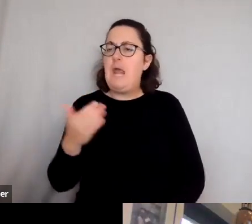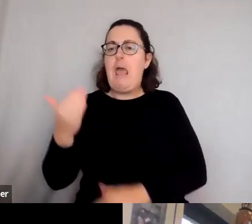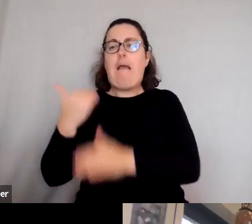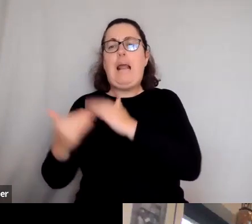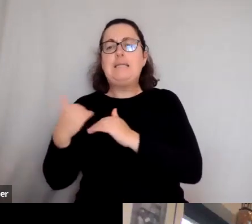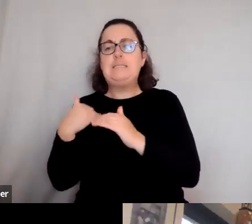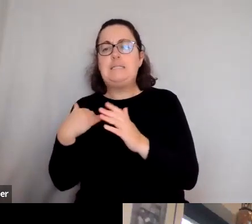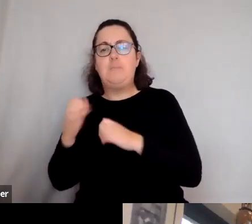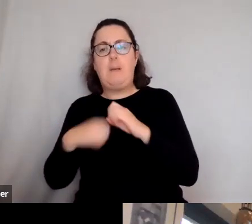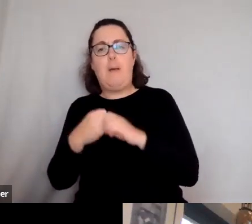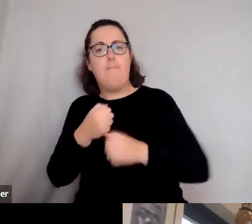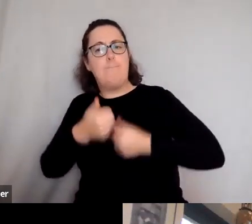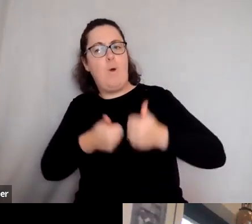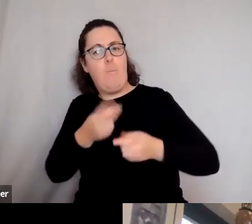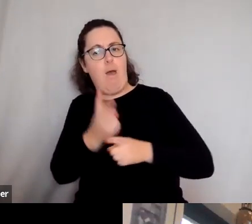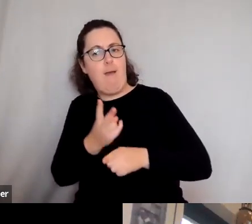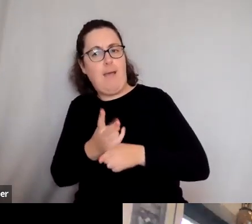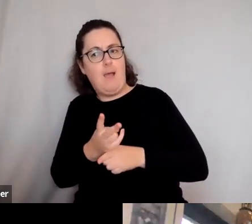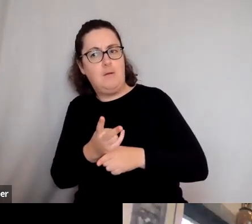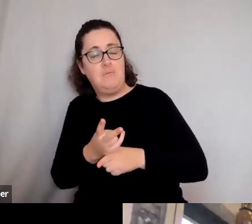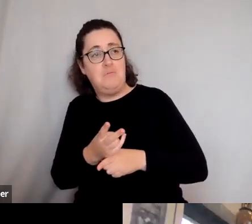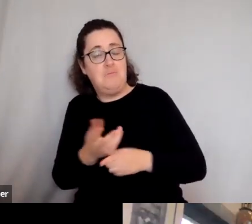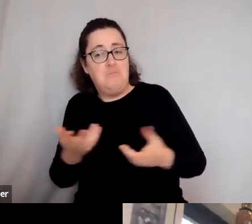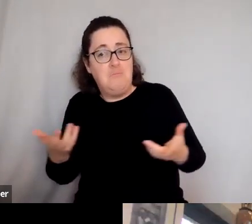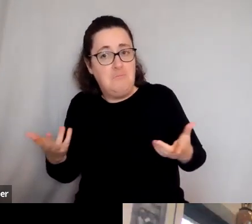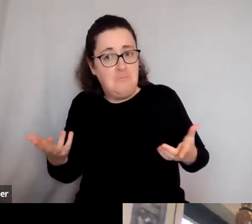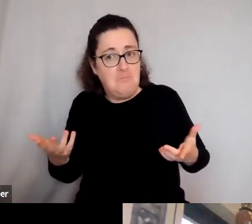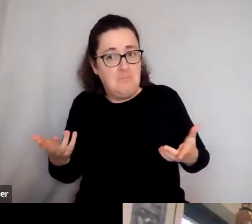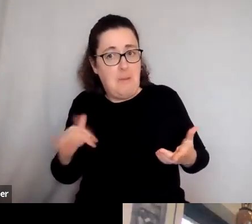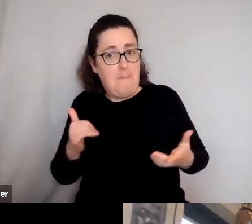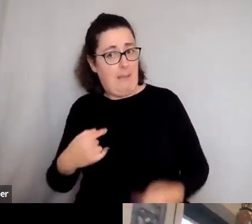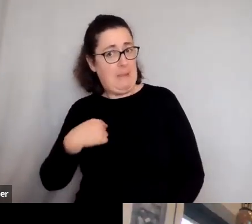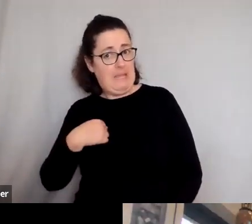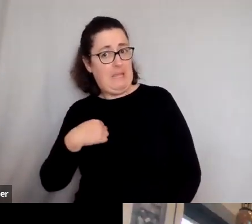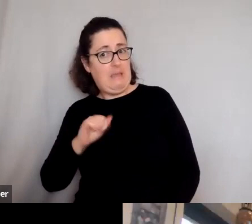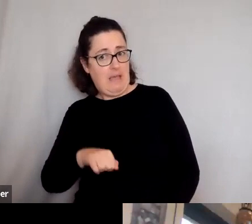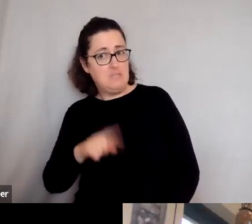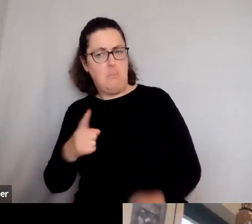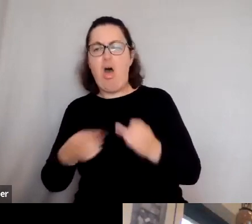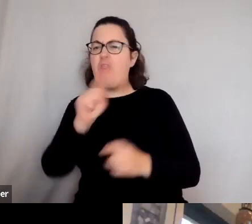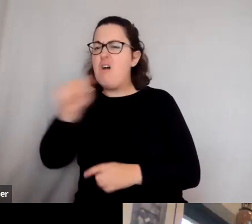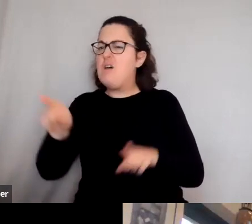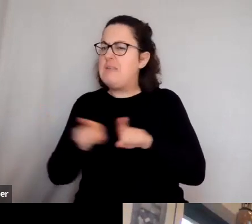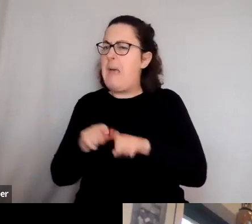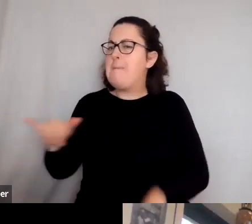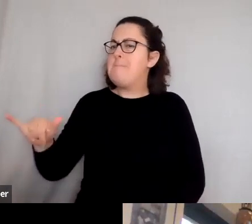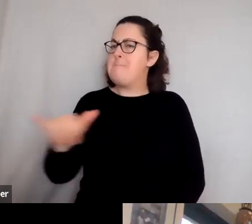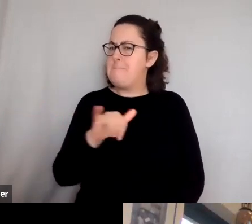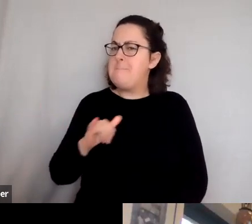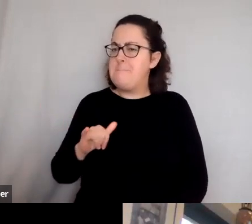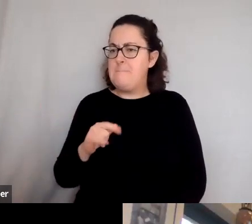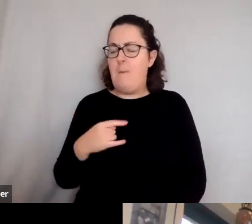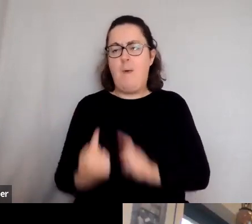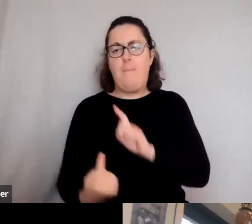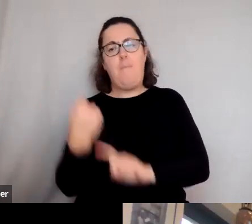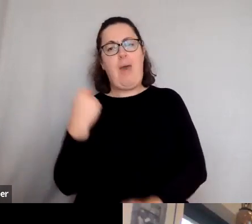back on the map. Well, maybe I haven't. A lot of other people have too. But if you go back to when I was a kid,